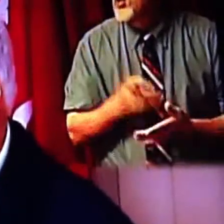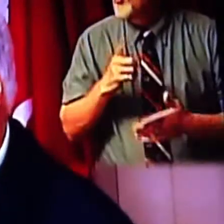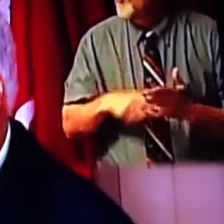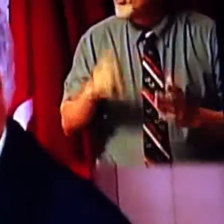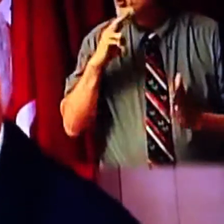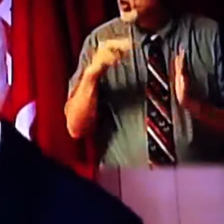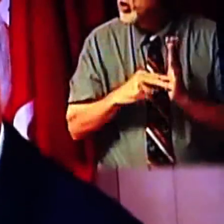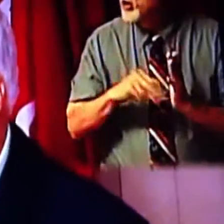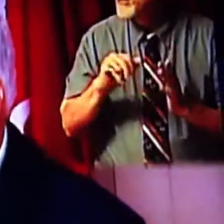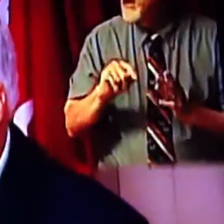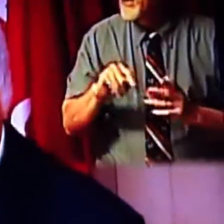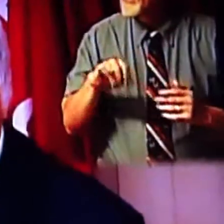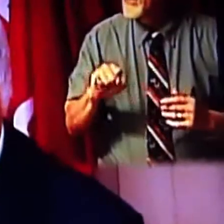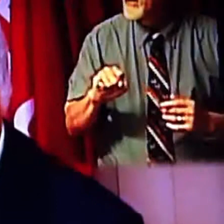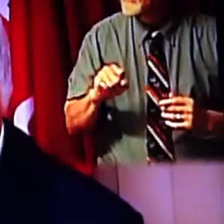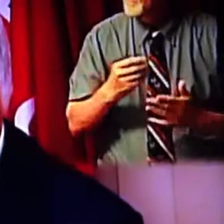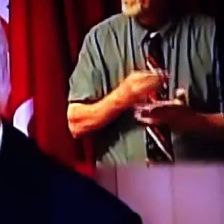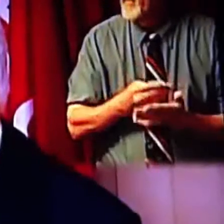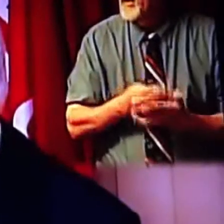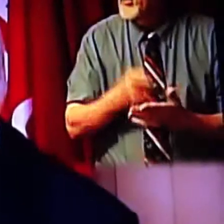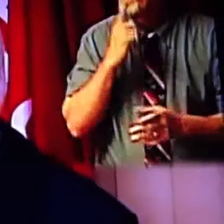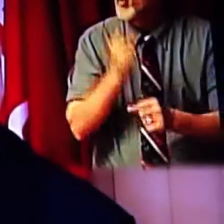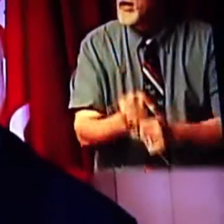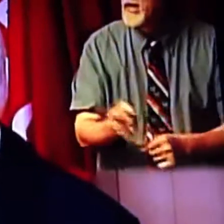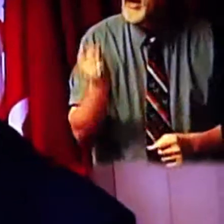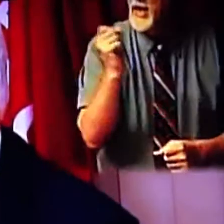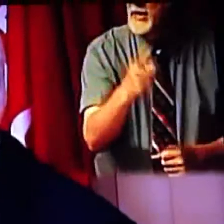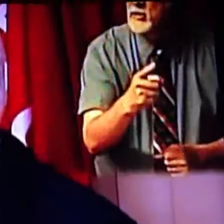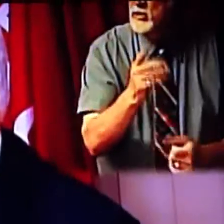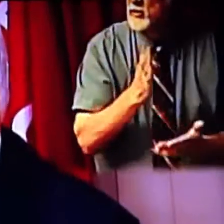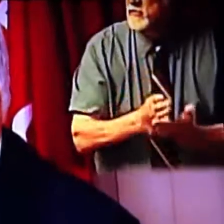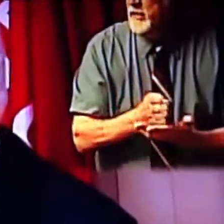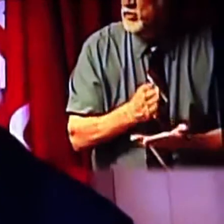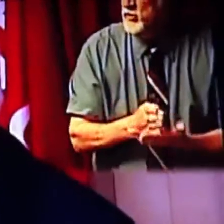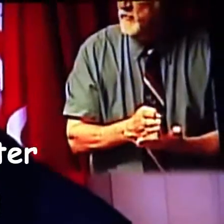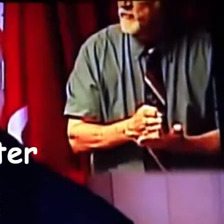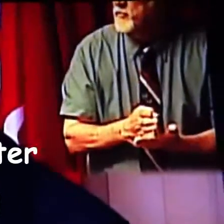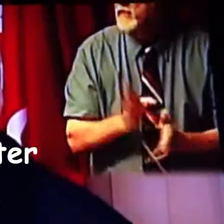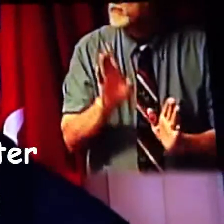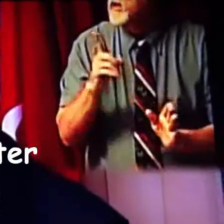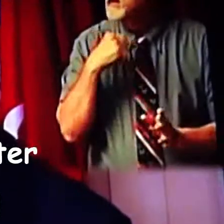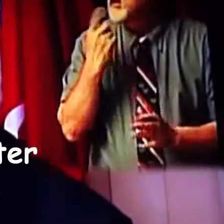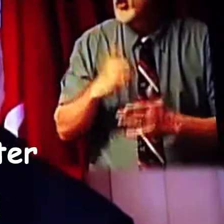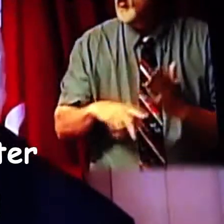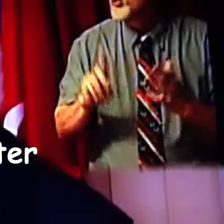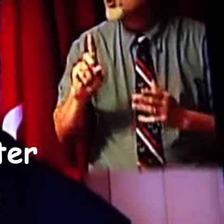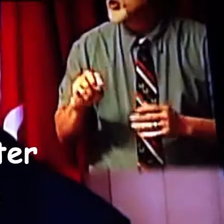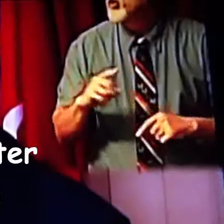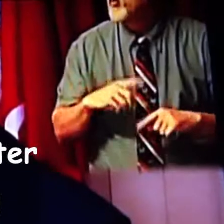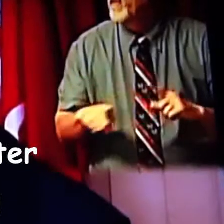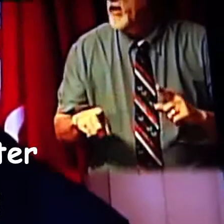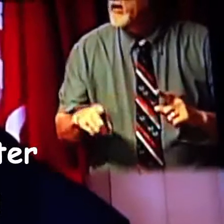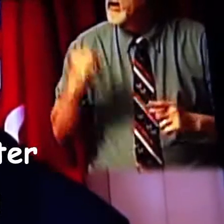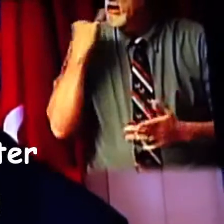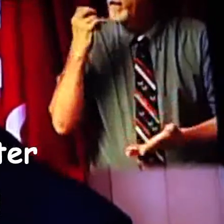looking at is the money is now in next year's budget. I'm going to tell you what to do or not do here, but if we